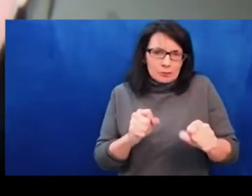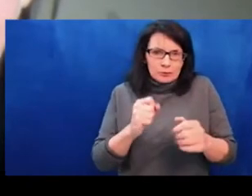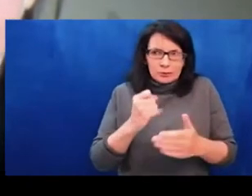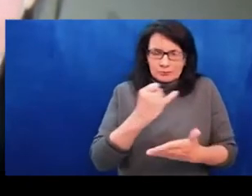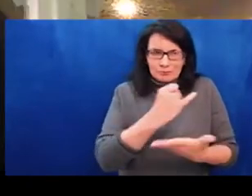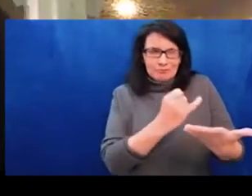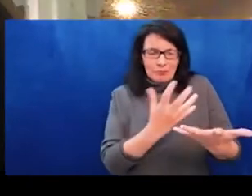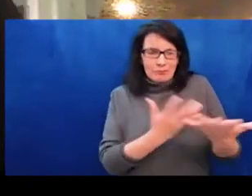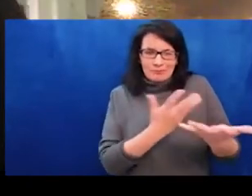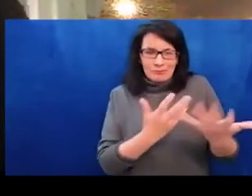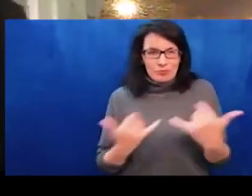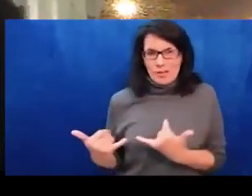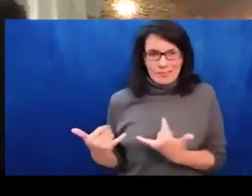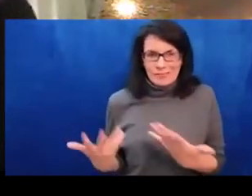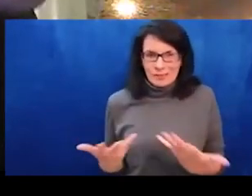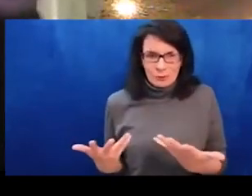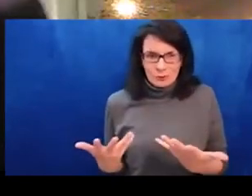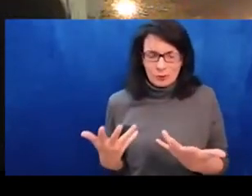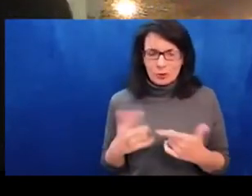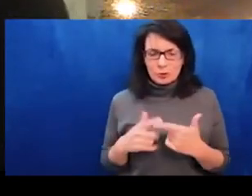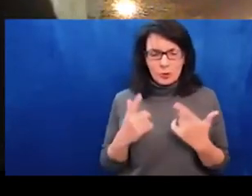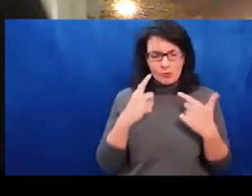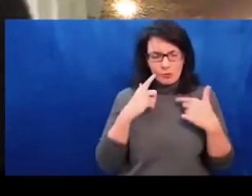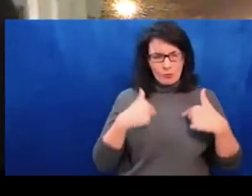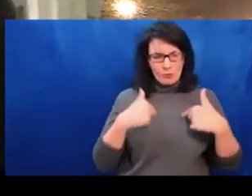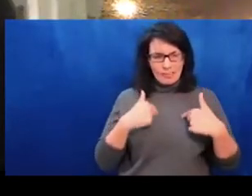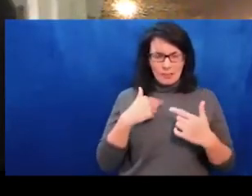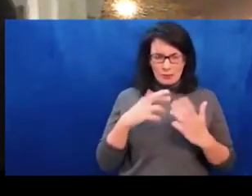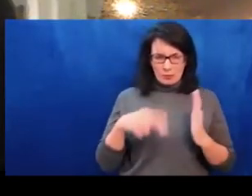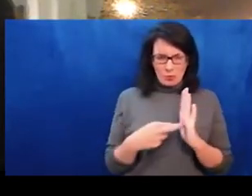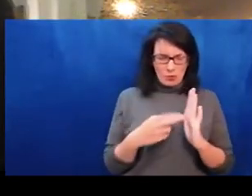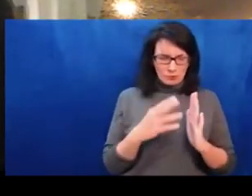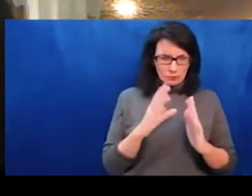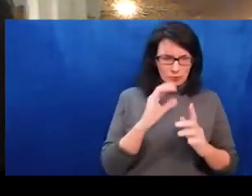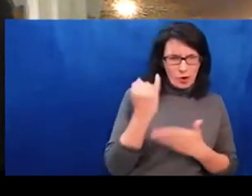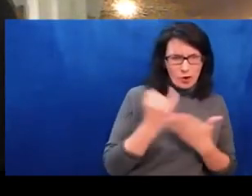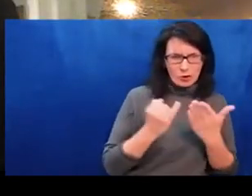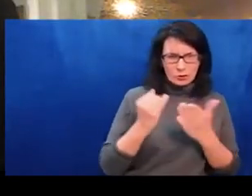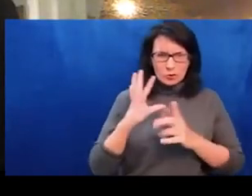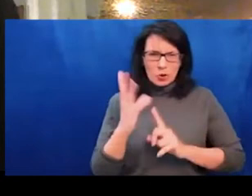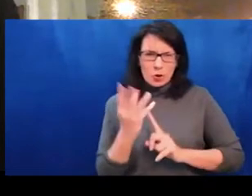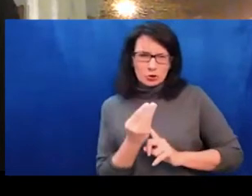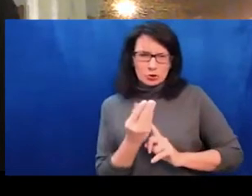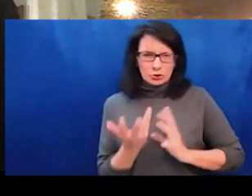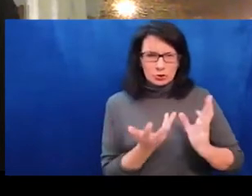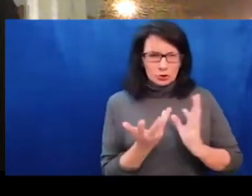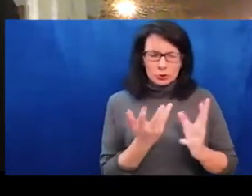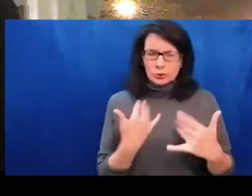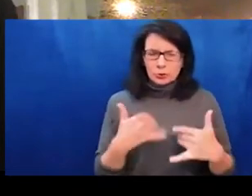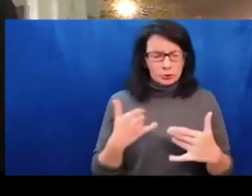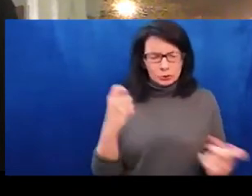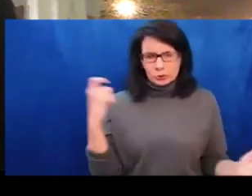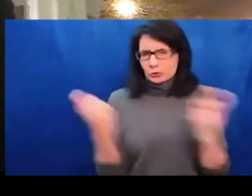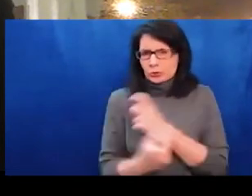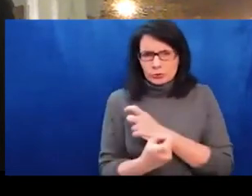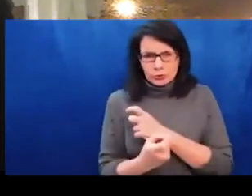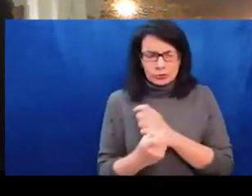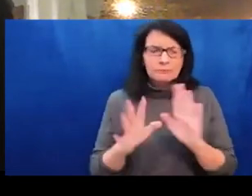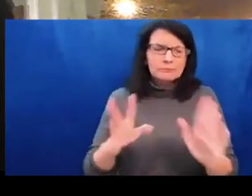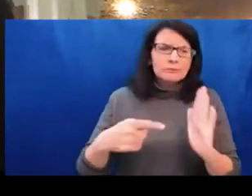Maybe I would also add a few words about culture and the role of culture these days.